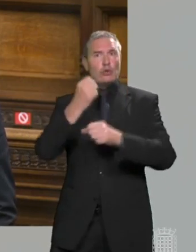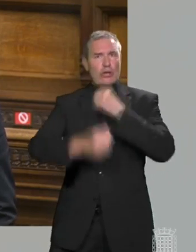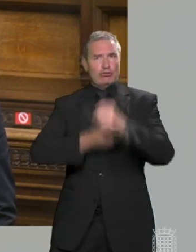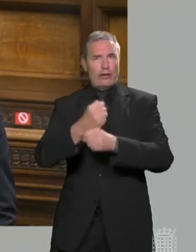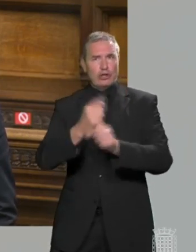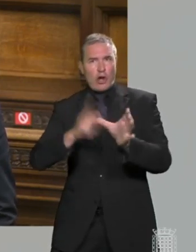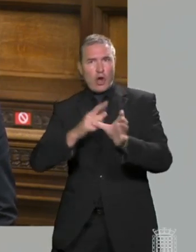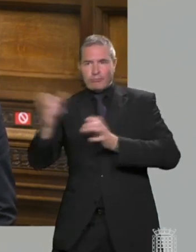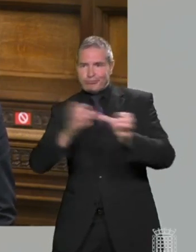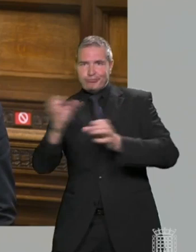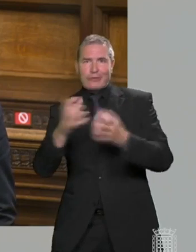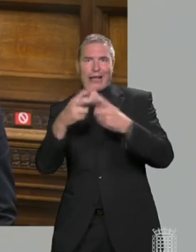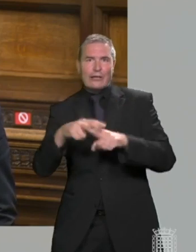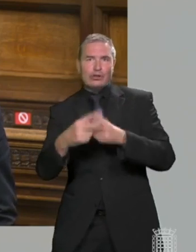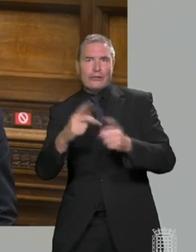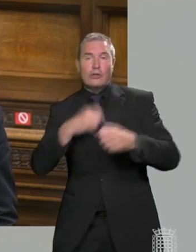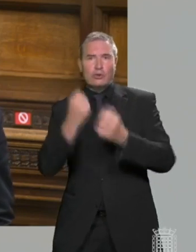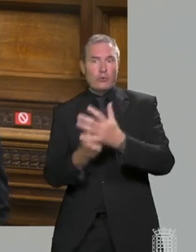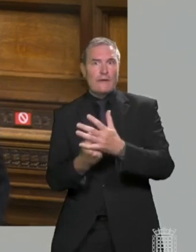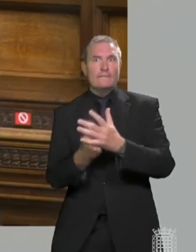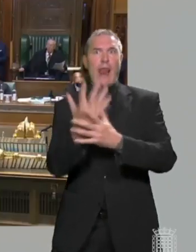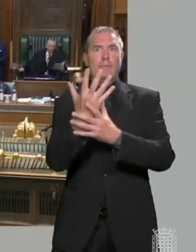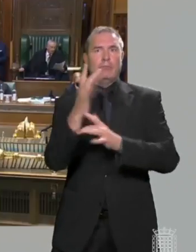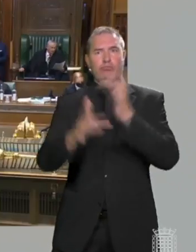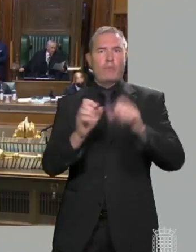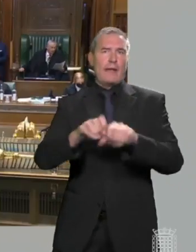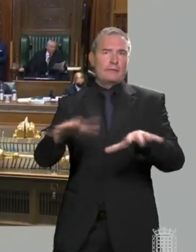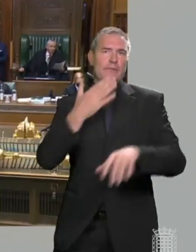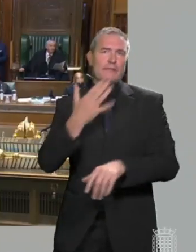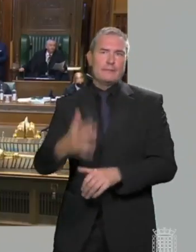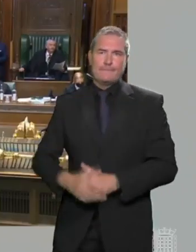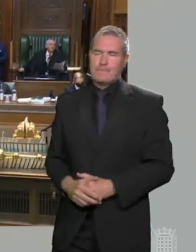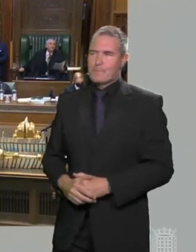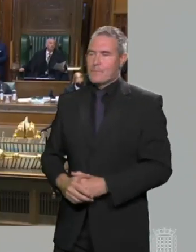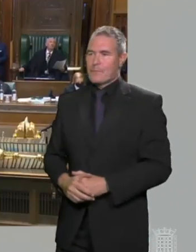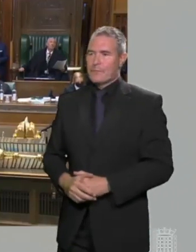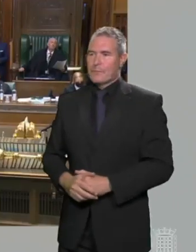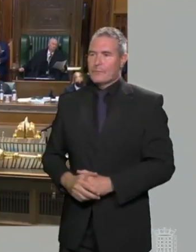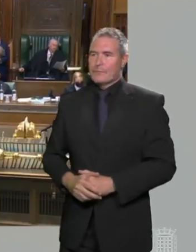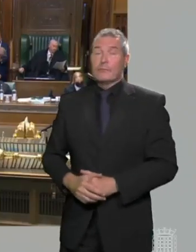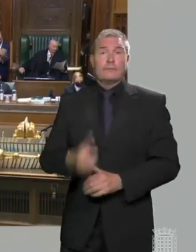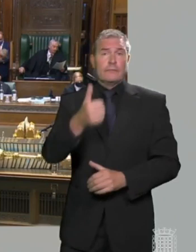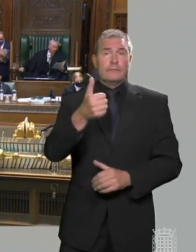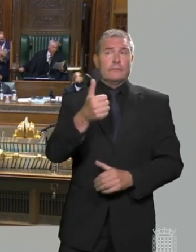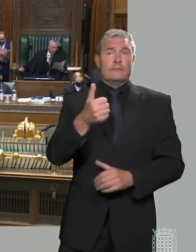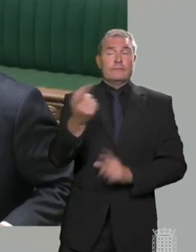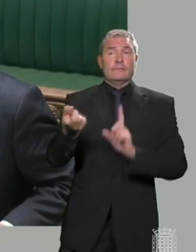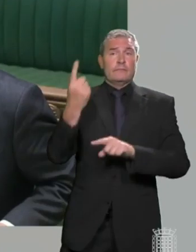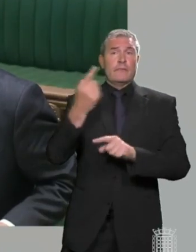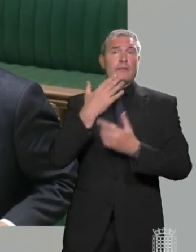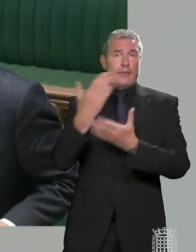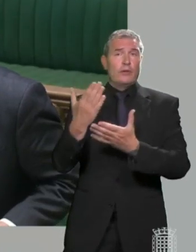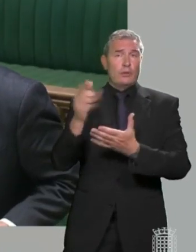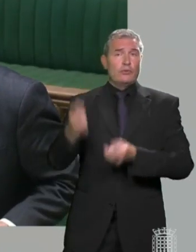highly skilled broadband engineers to turbocharge the rollout? Yes. Prime Minister. I thank my right honourable friend, but my honourable friend, he is